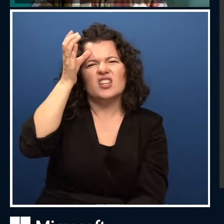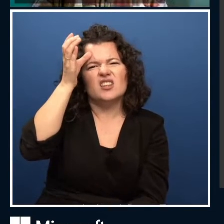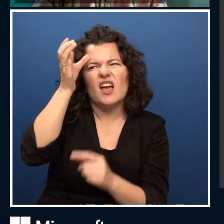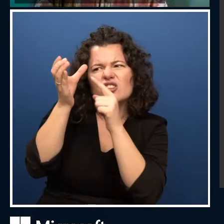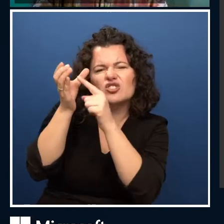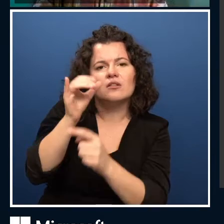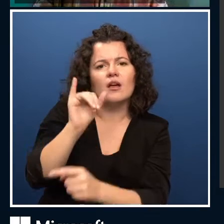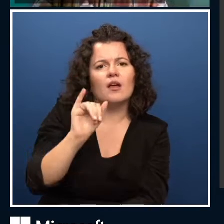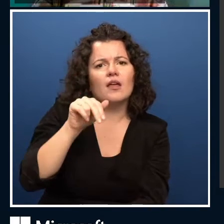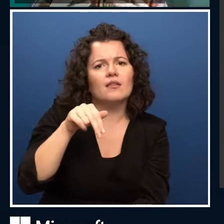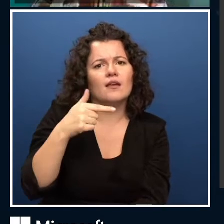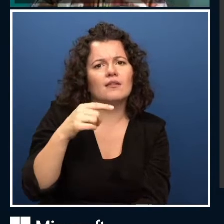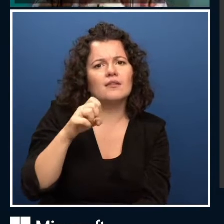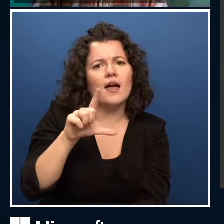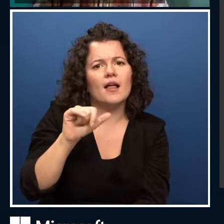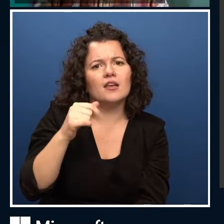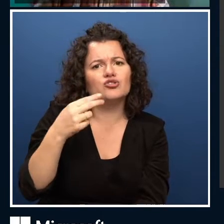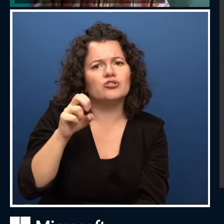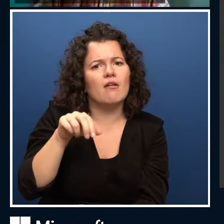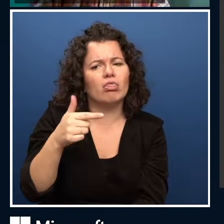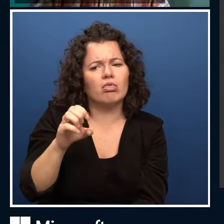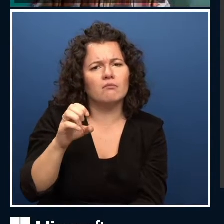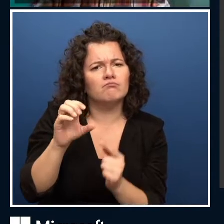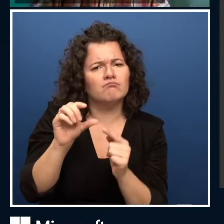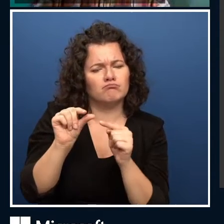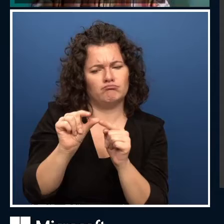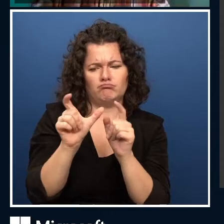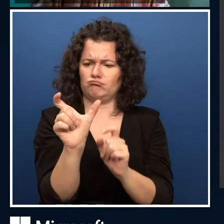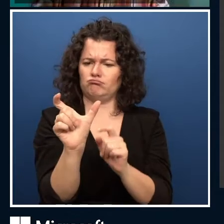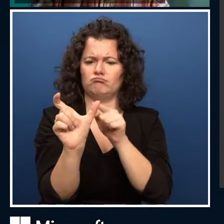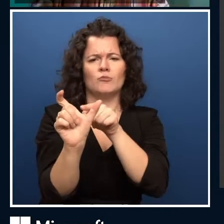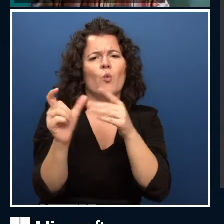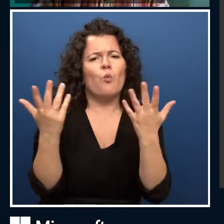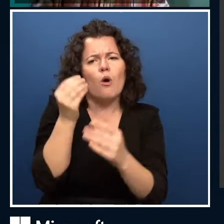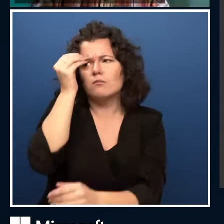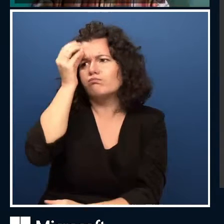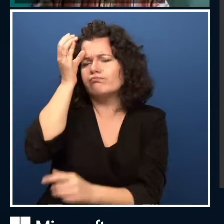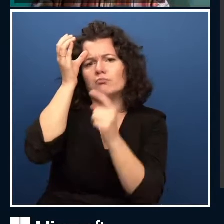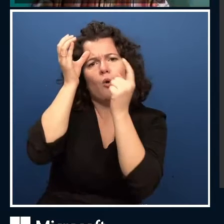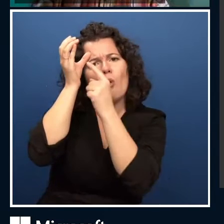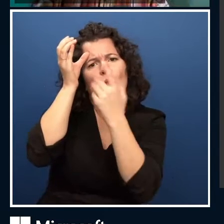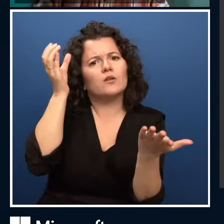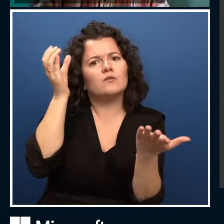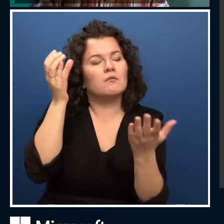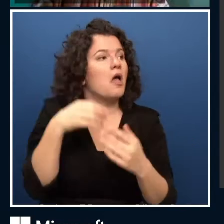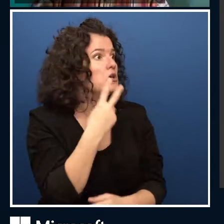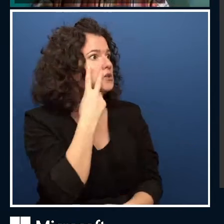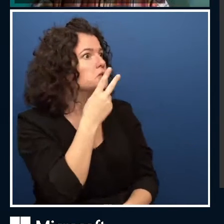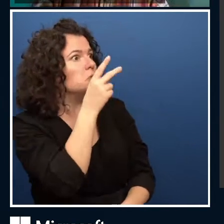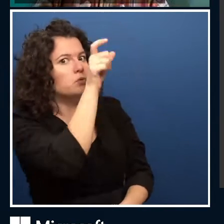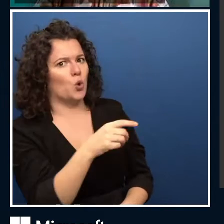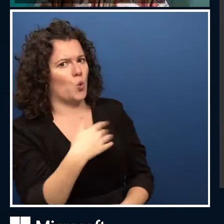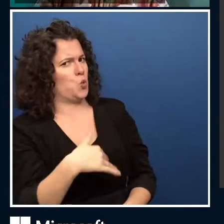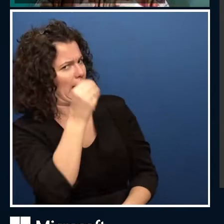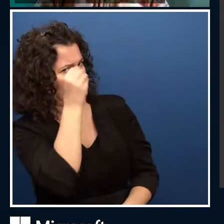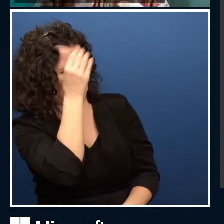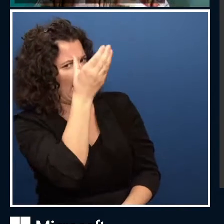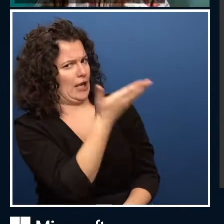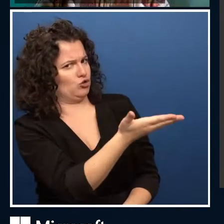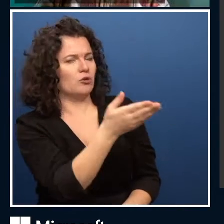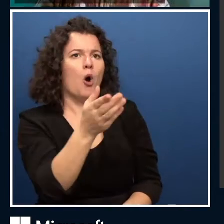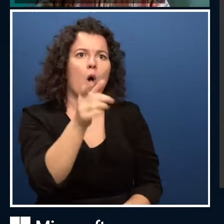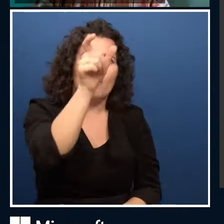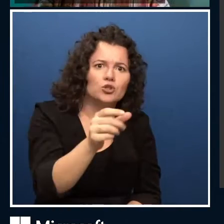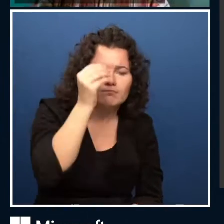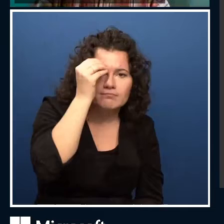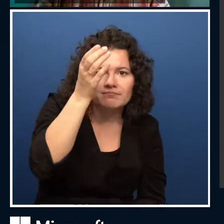definitions of intelligent people around us. But if we start thinking like, for example, is the cat